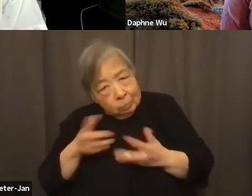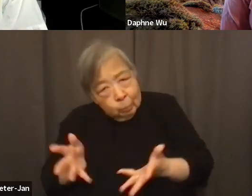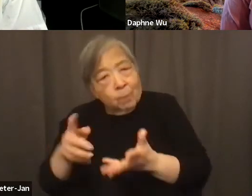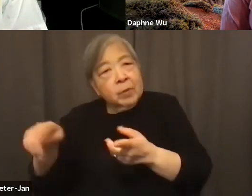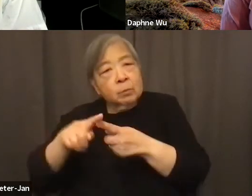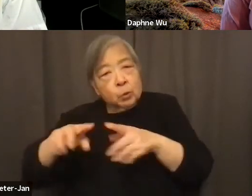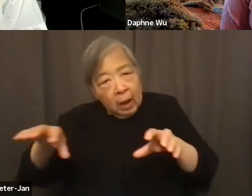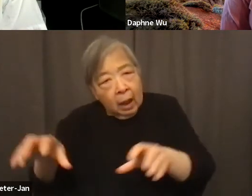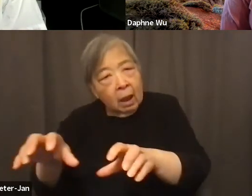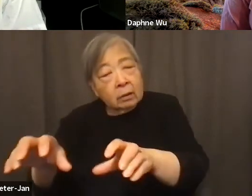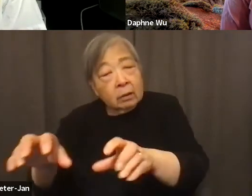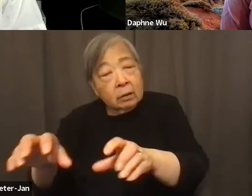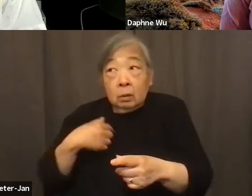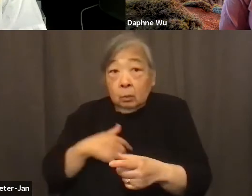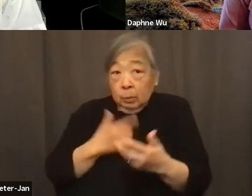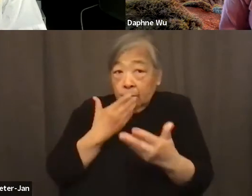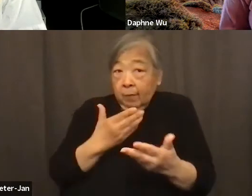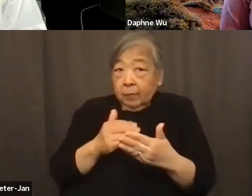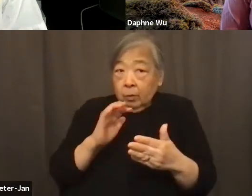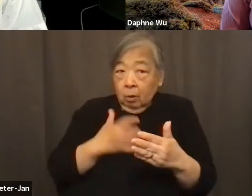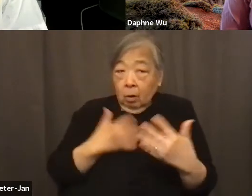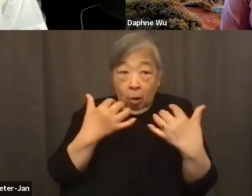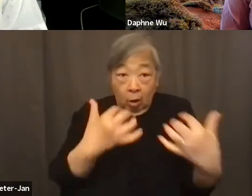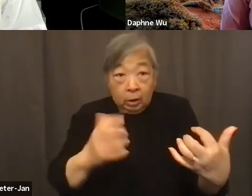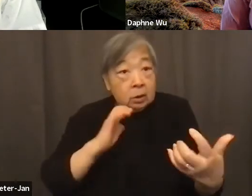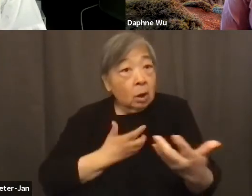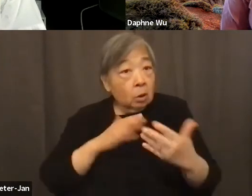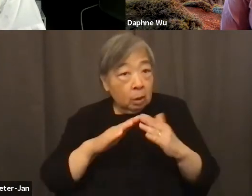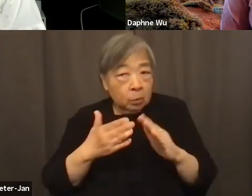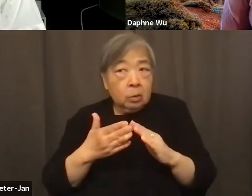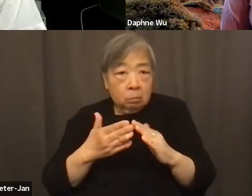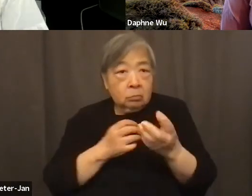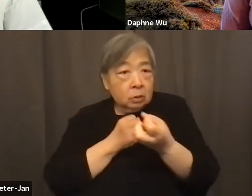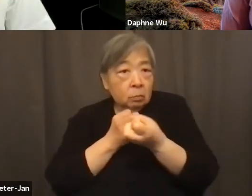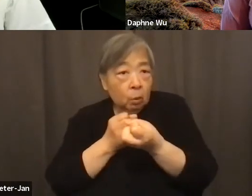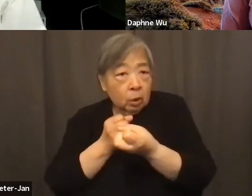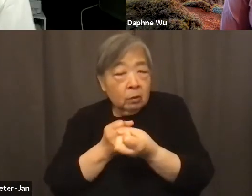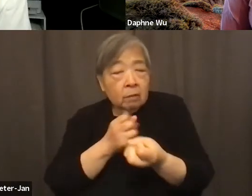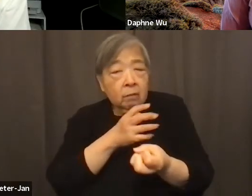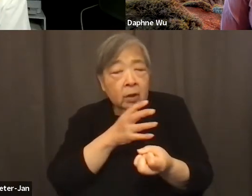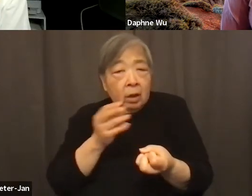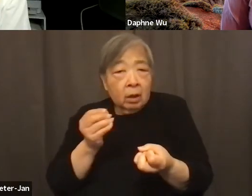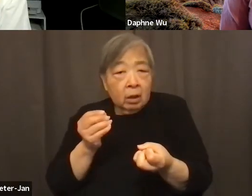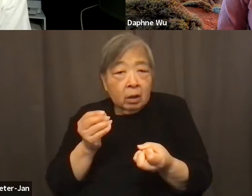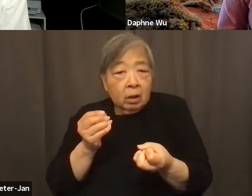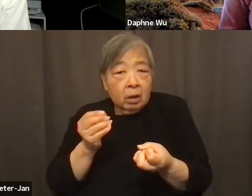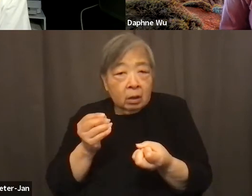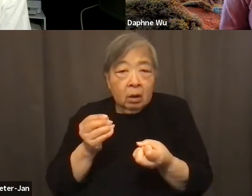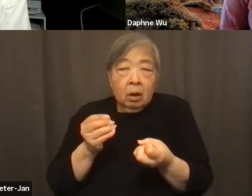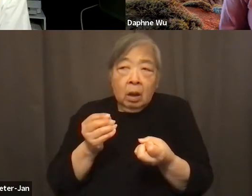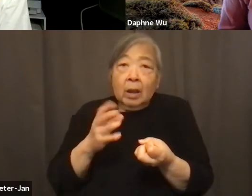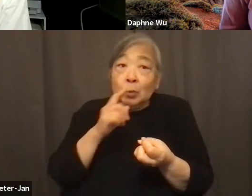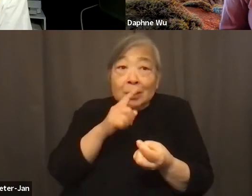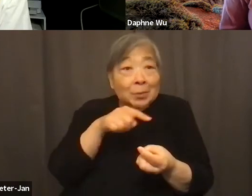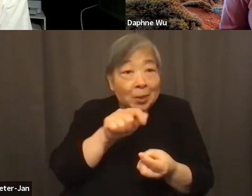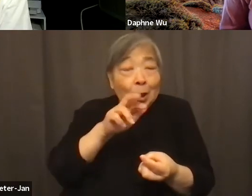grateful that our audience and our community has been so supportive and are reaching out, actually.